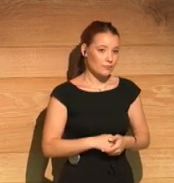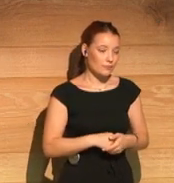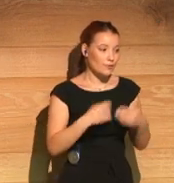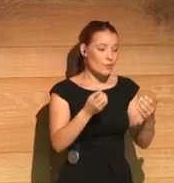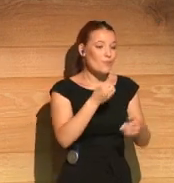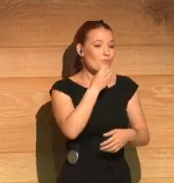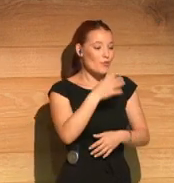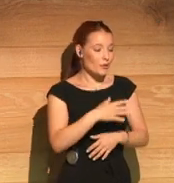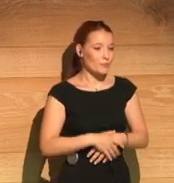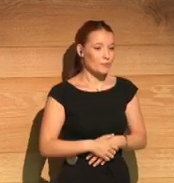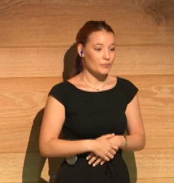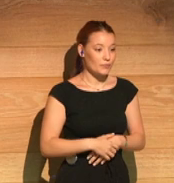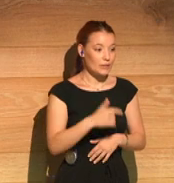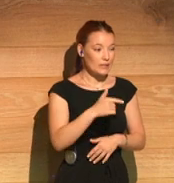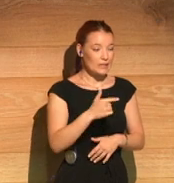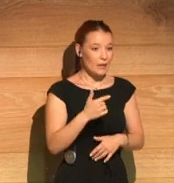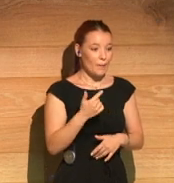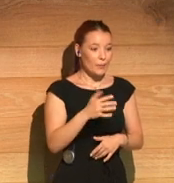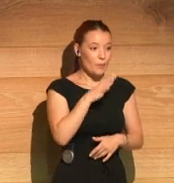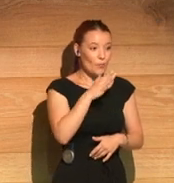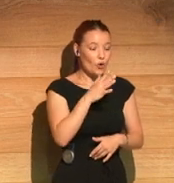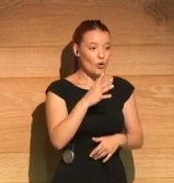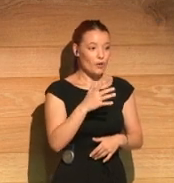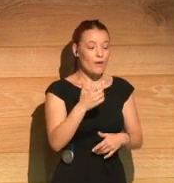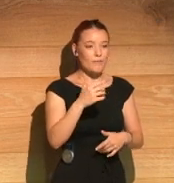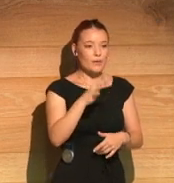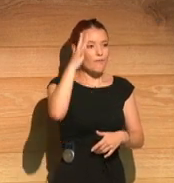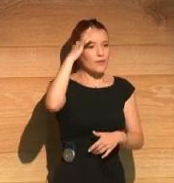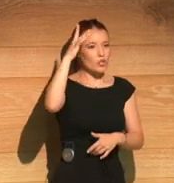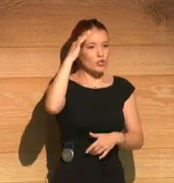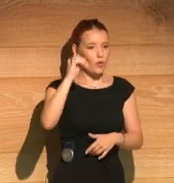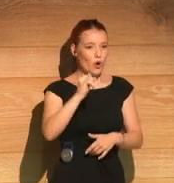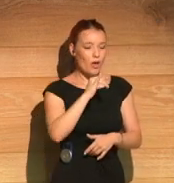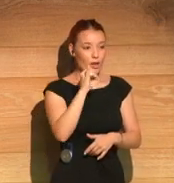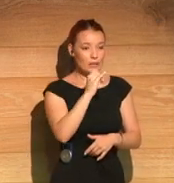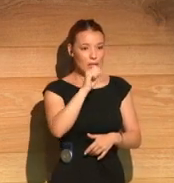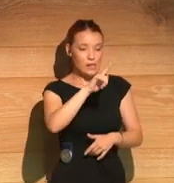John.